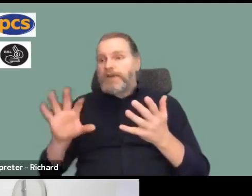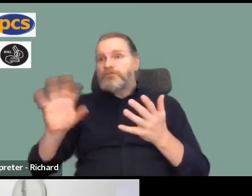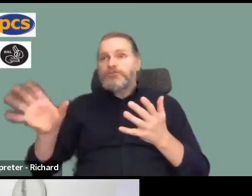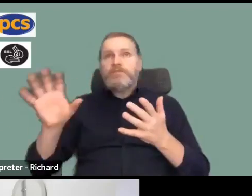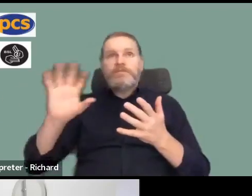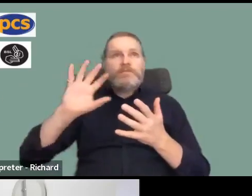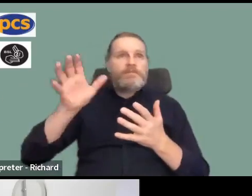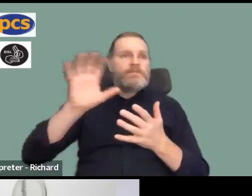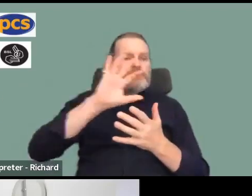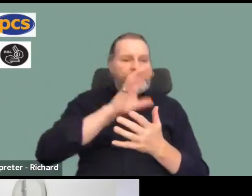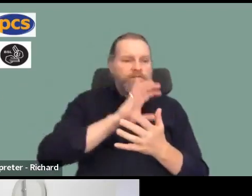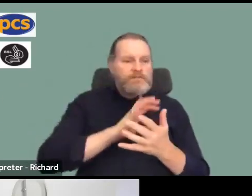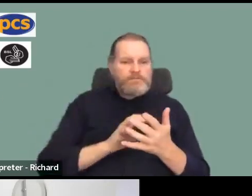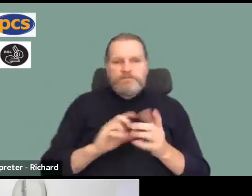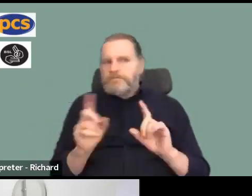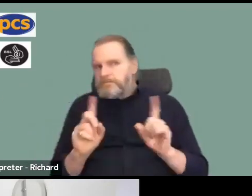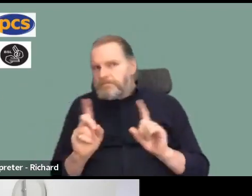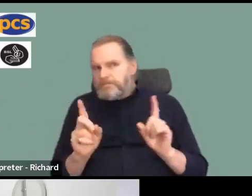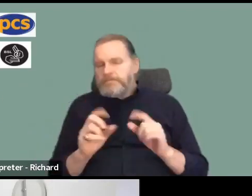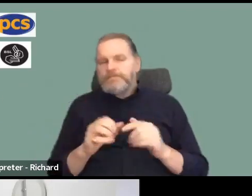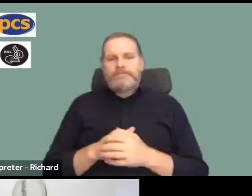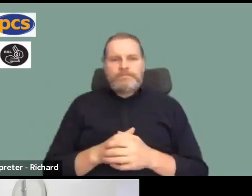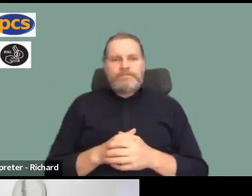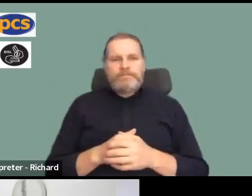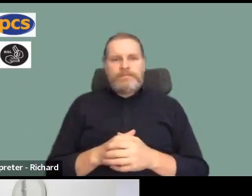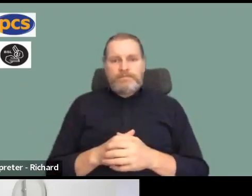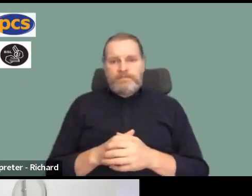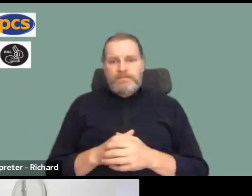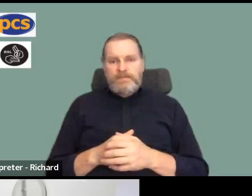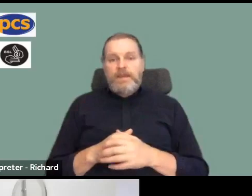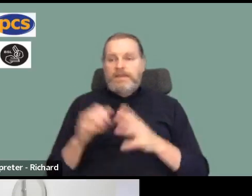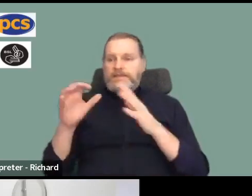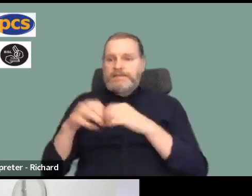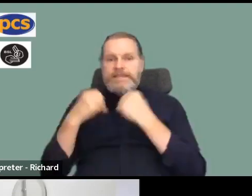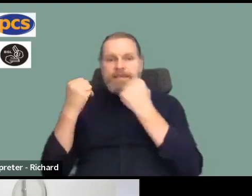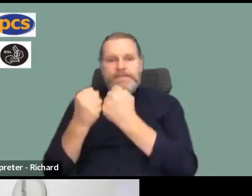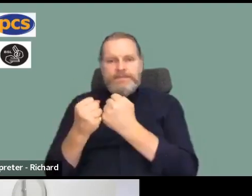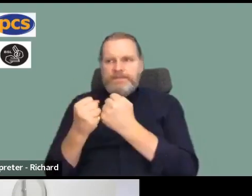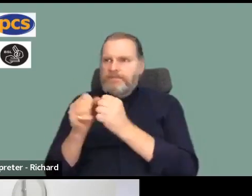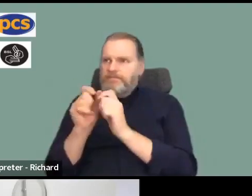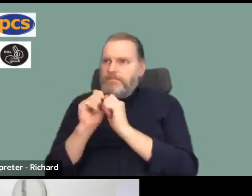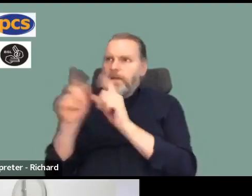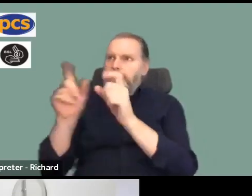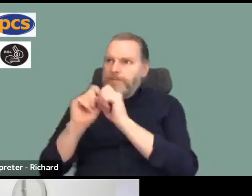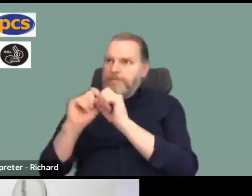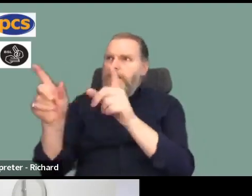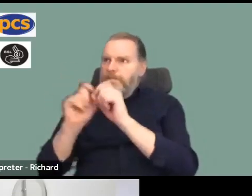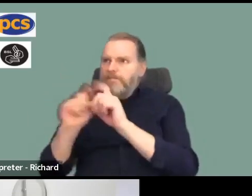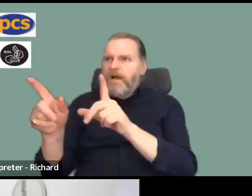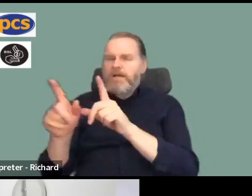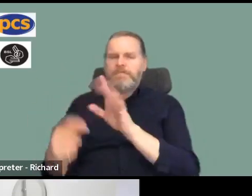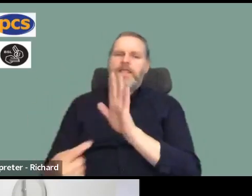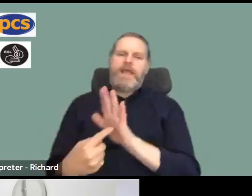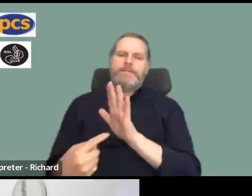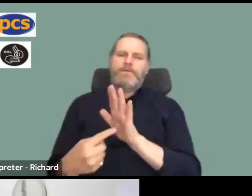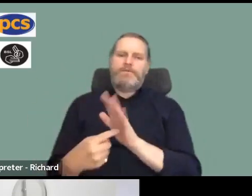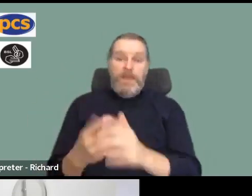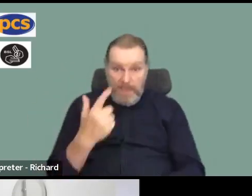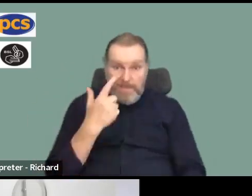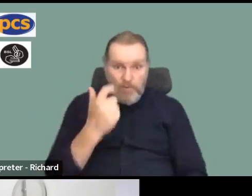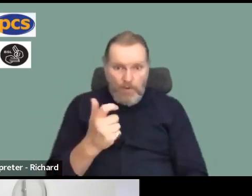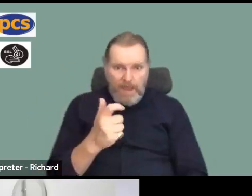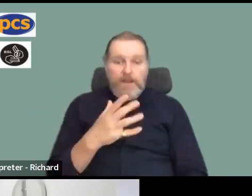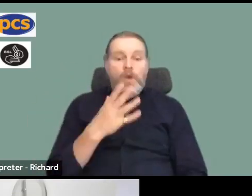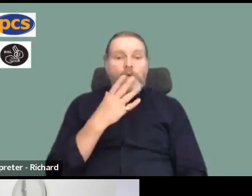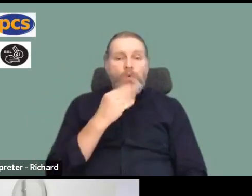difference to get over the line. Like you, I think Marianne's point about the team's messaging is a really good one. I mean, if people can do that, they should. I mean, just